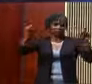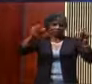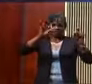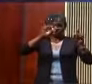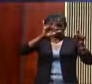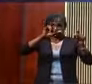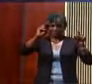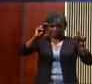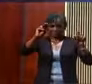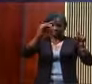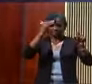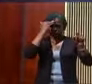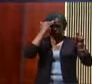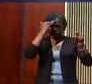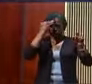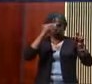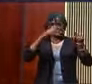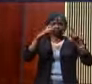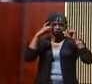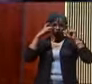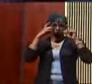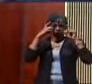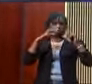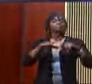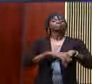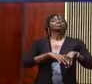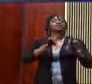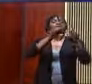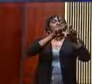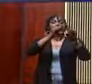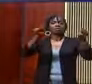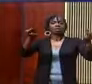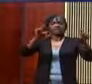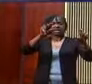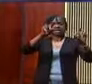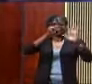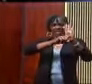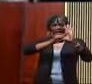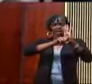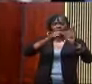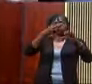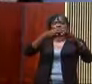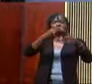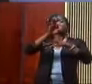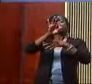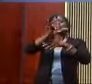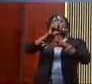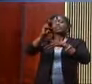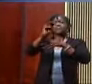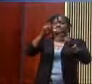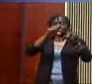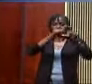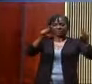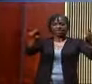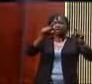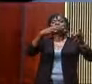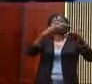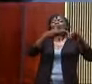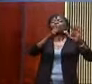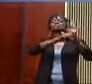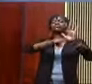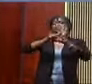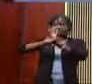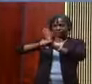who know old school photography, you know there are negatives in the camera once the picture has been taken.